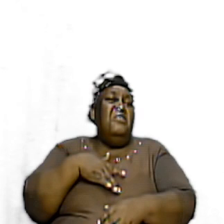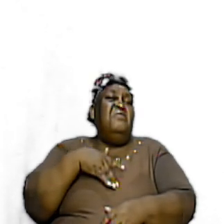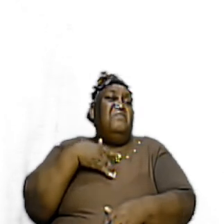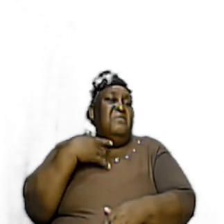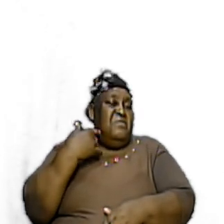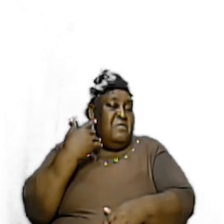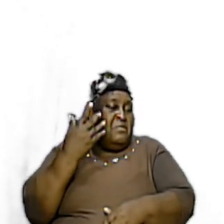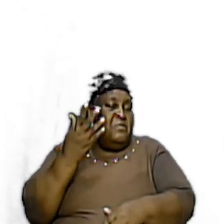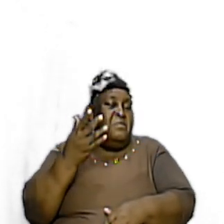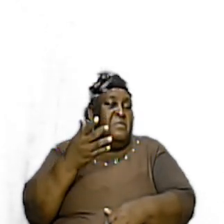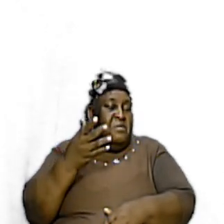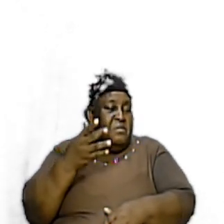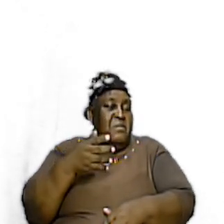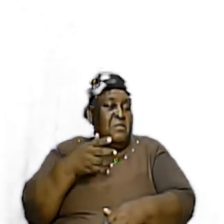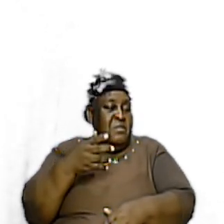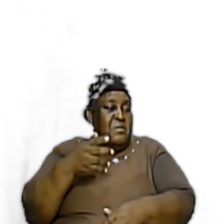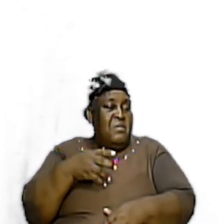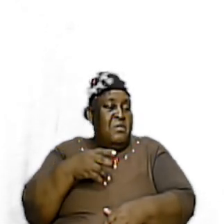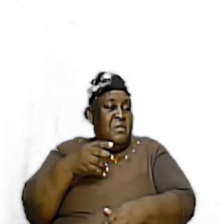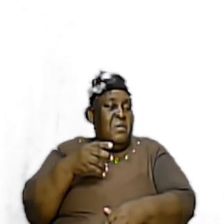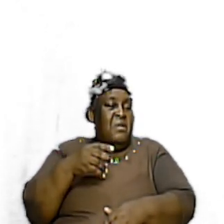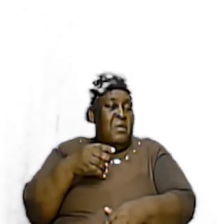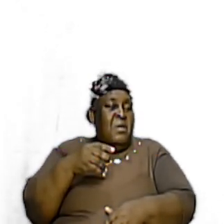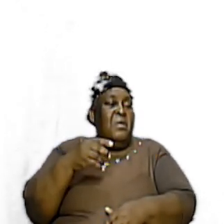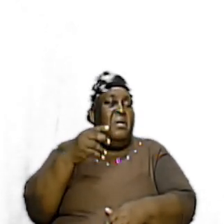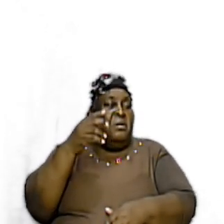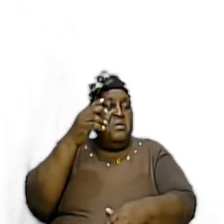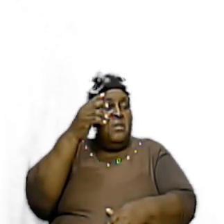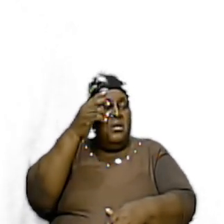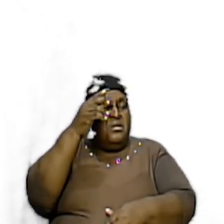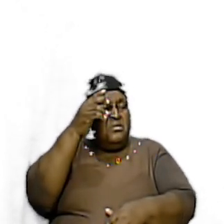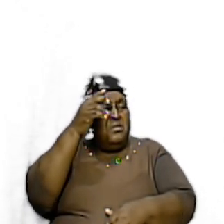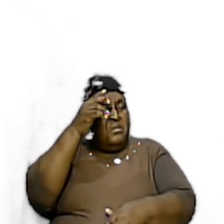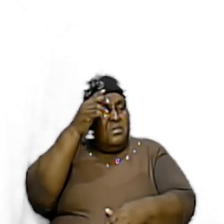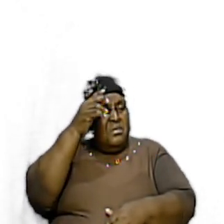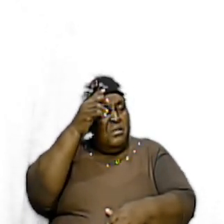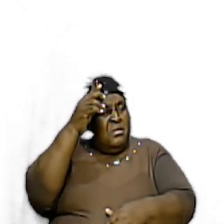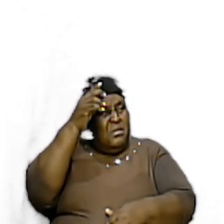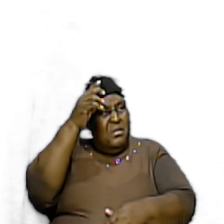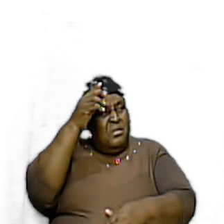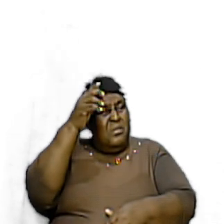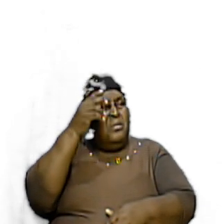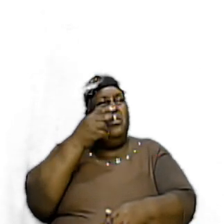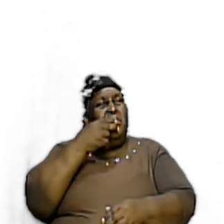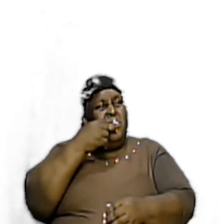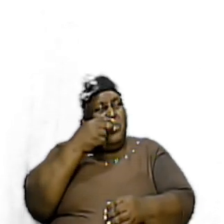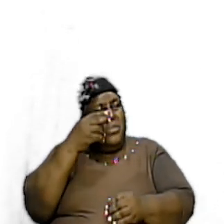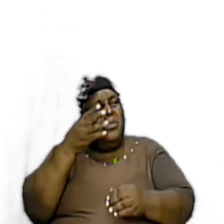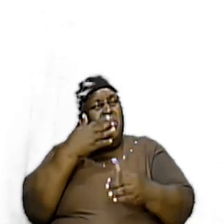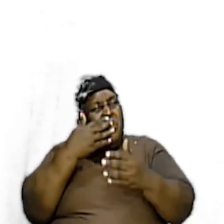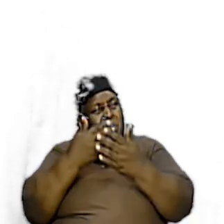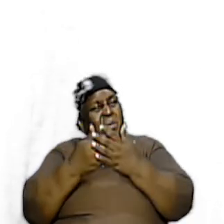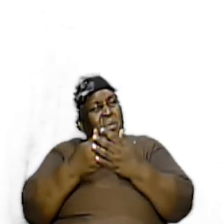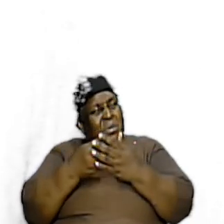a particular constellation and the pattern didn't look good and the furniture